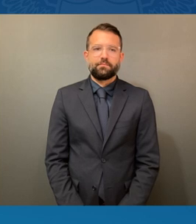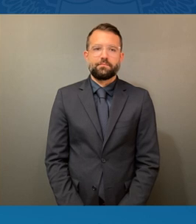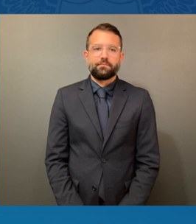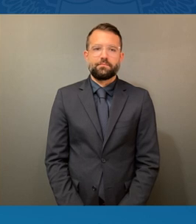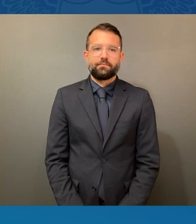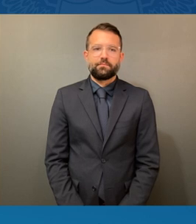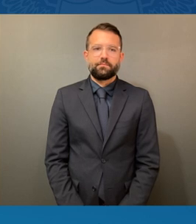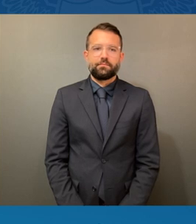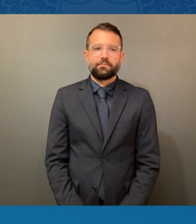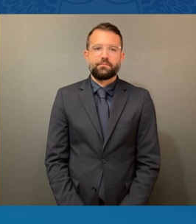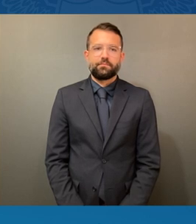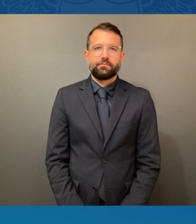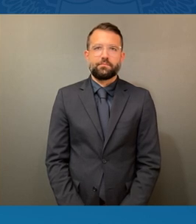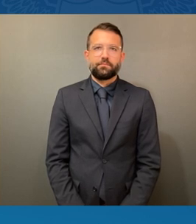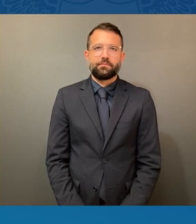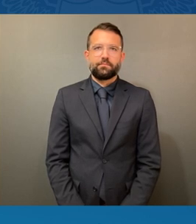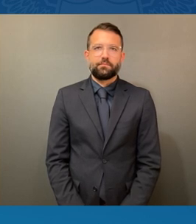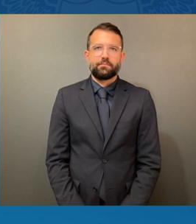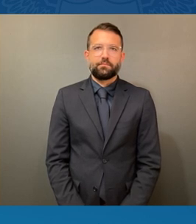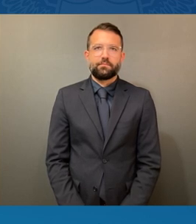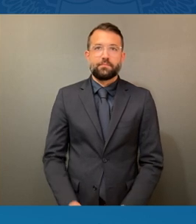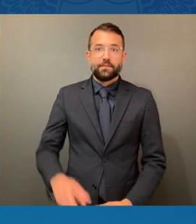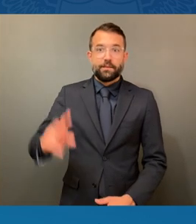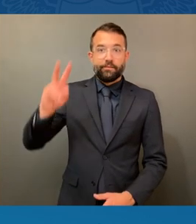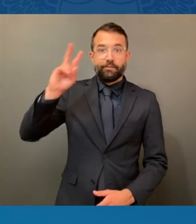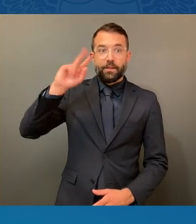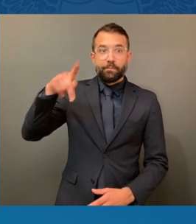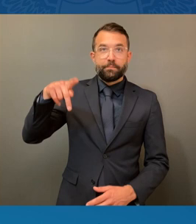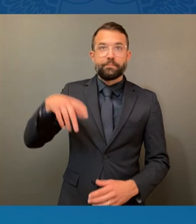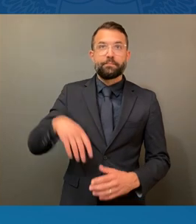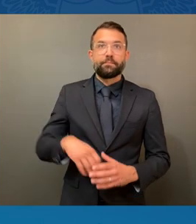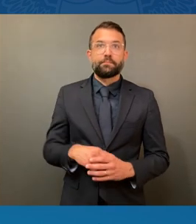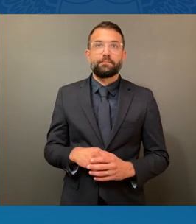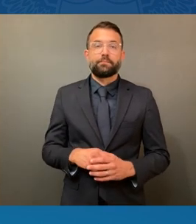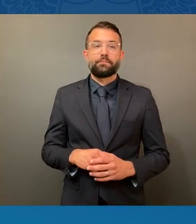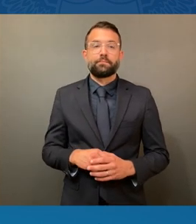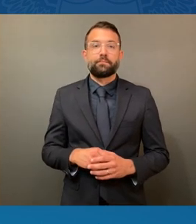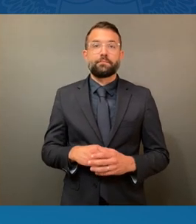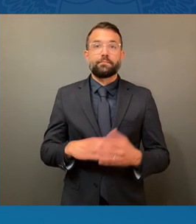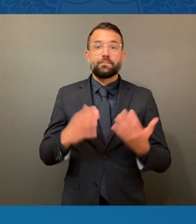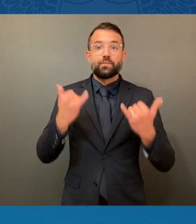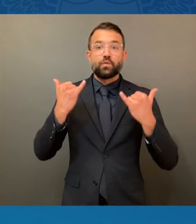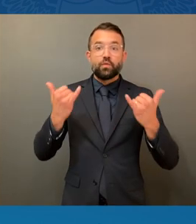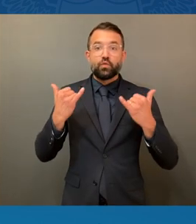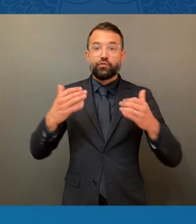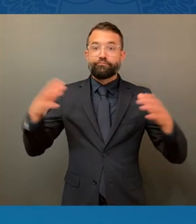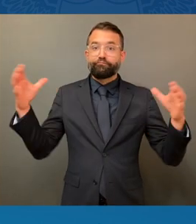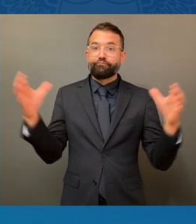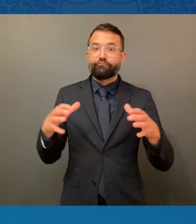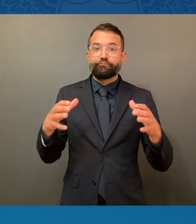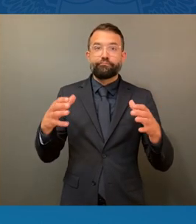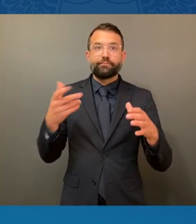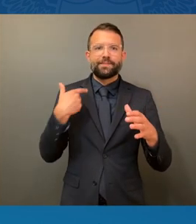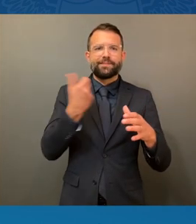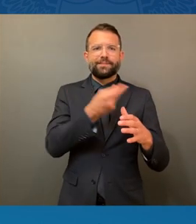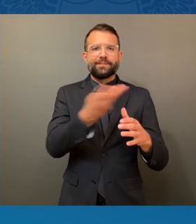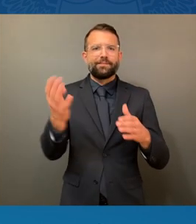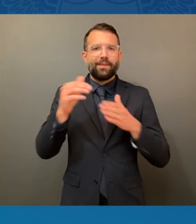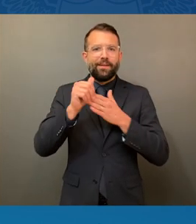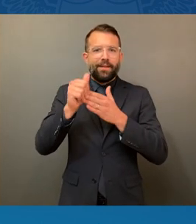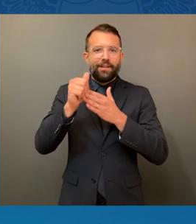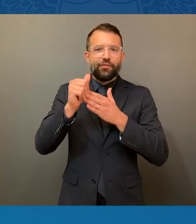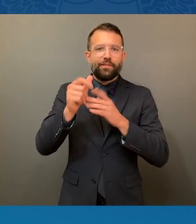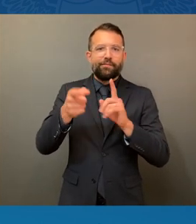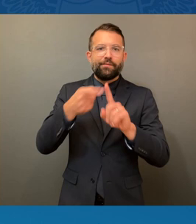Madam Vice President, what we have today gathered are the leaders in the semiconductor space here